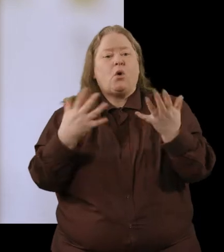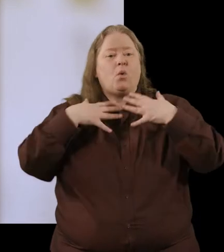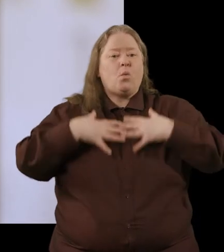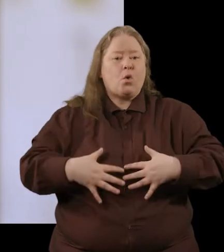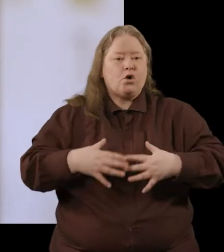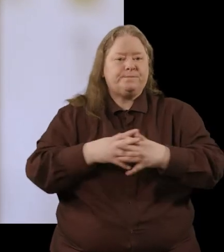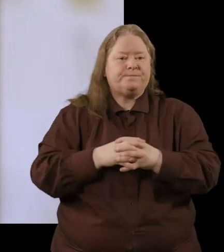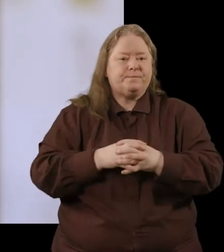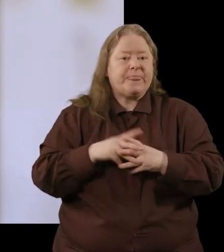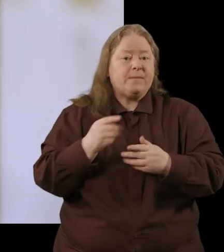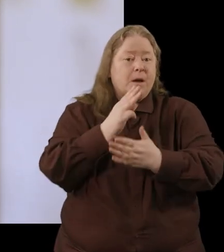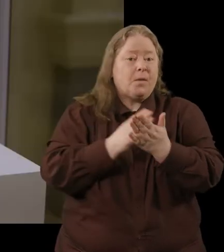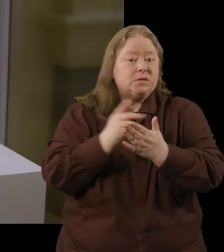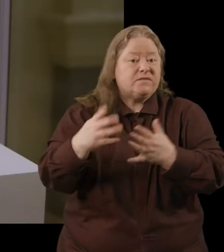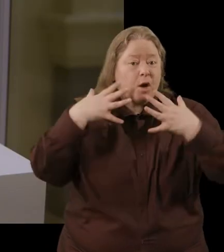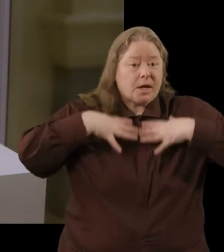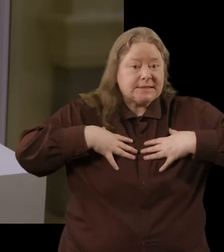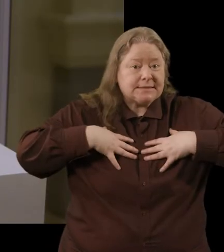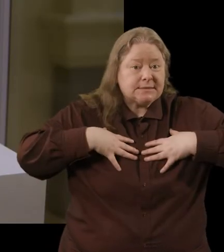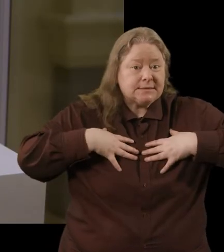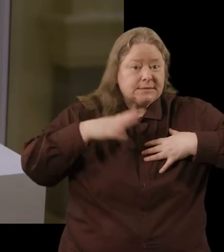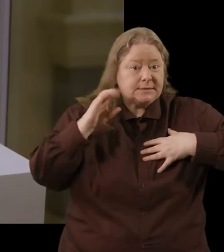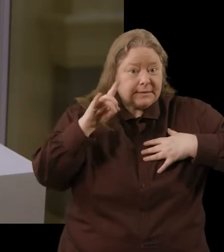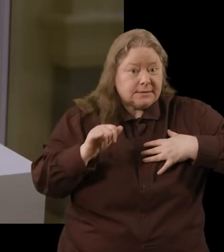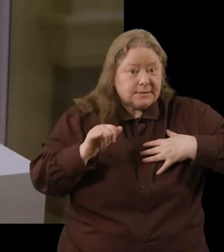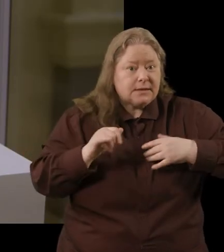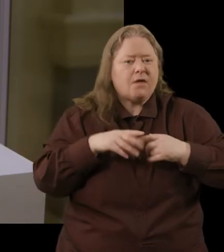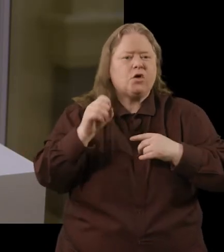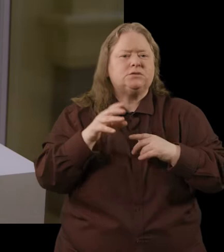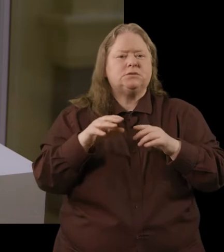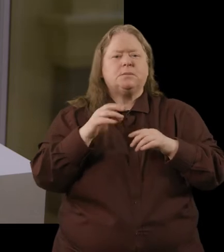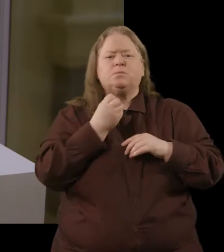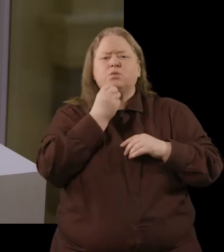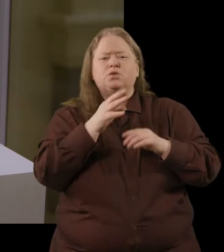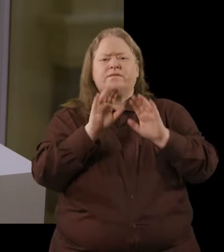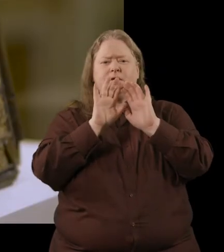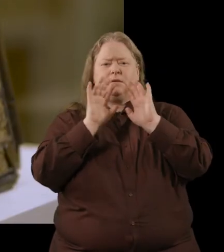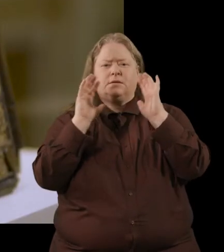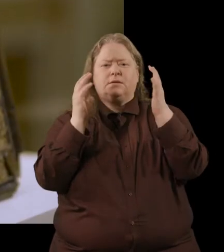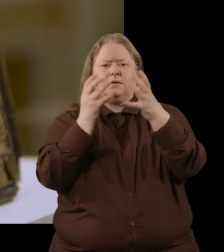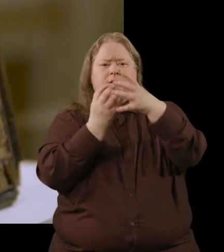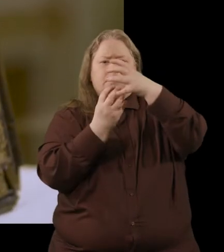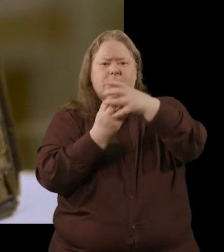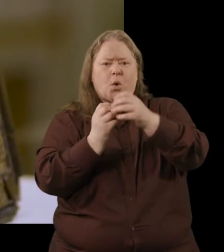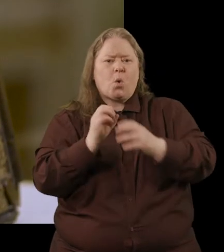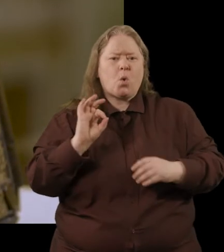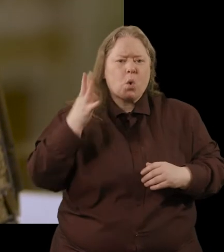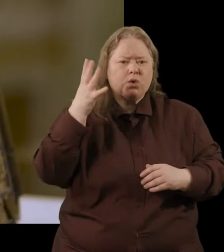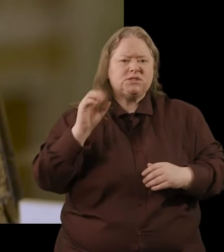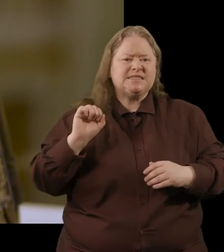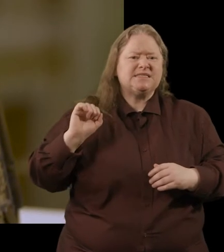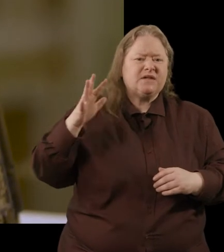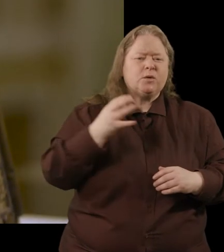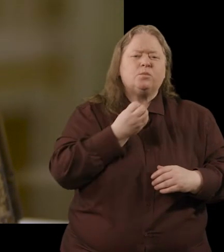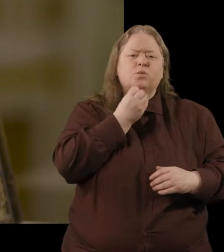wore, or it can be part of their body. And of course, they're enshrined in these beautiful casings of gold and silver